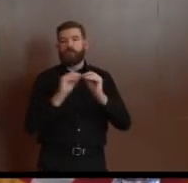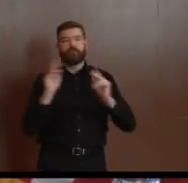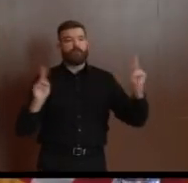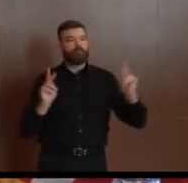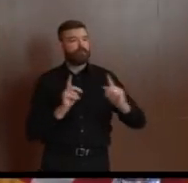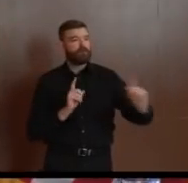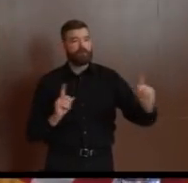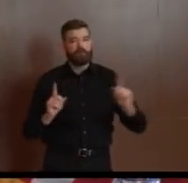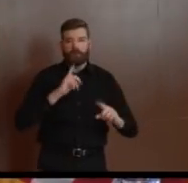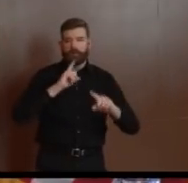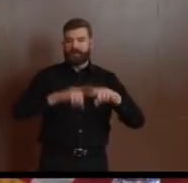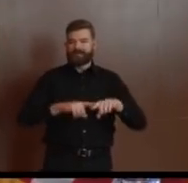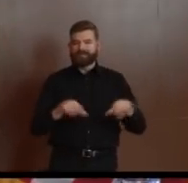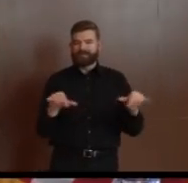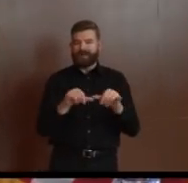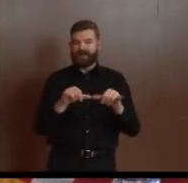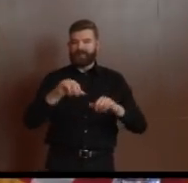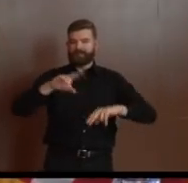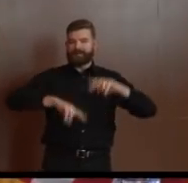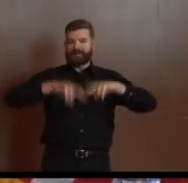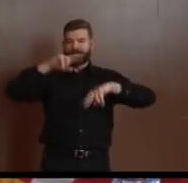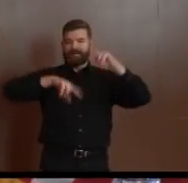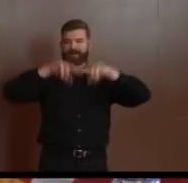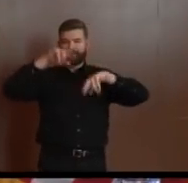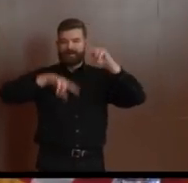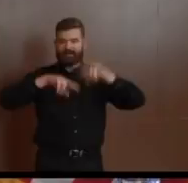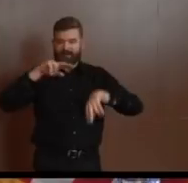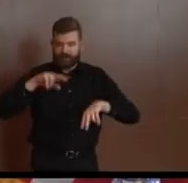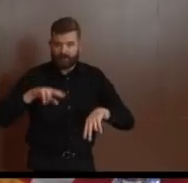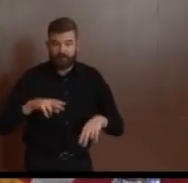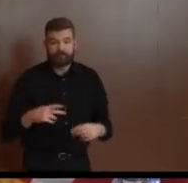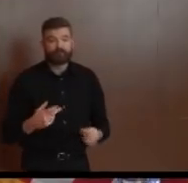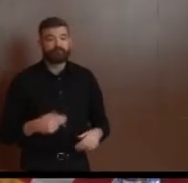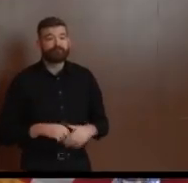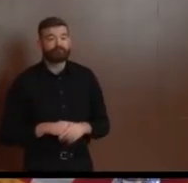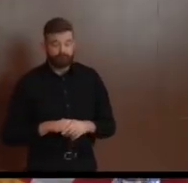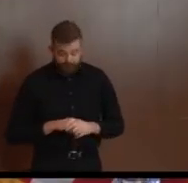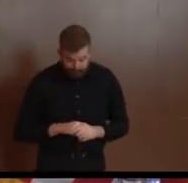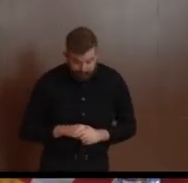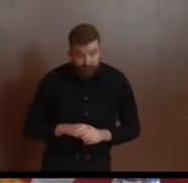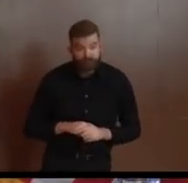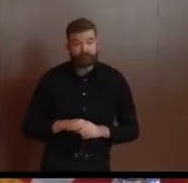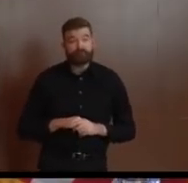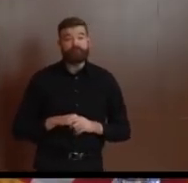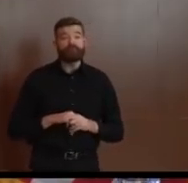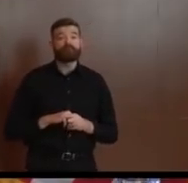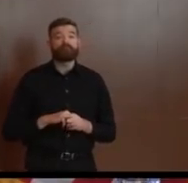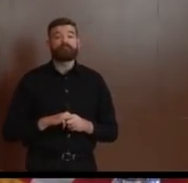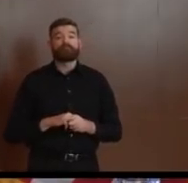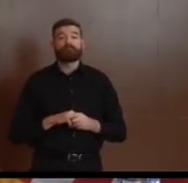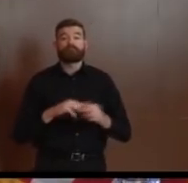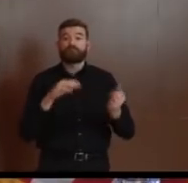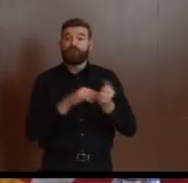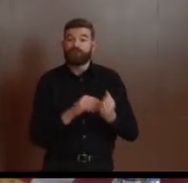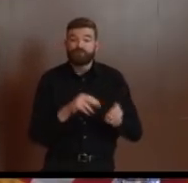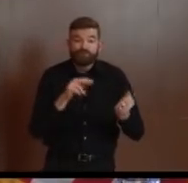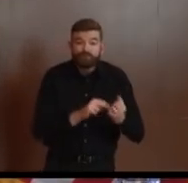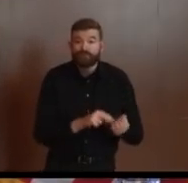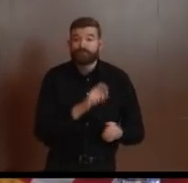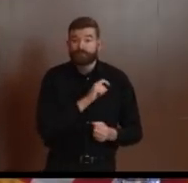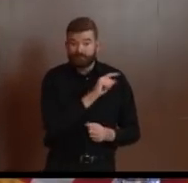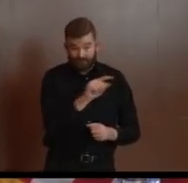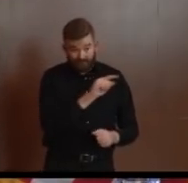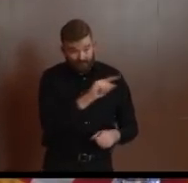challenges that faces. Pat and I were back and forth yesterday about a police officer in the state who's got the virus and